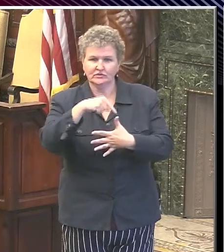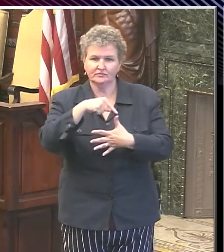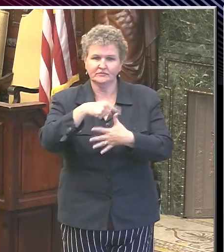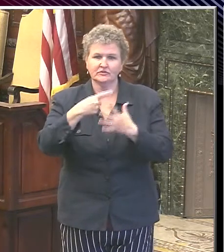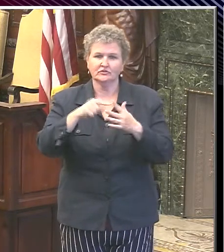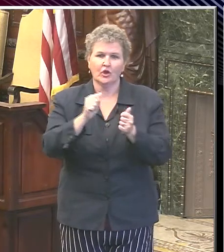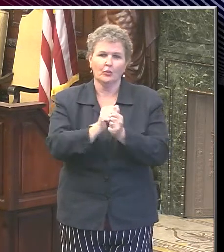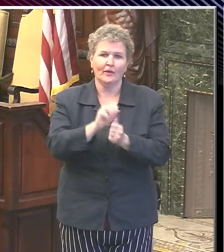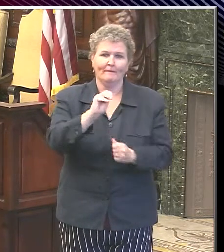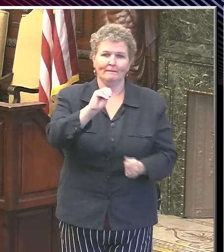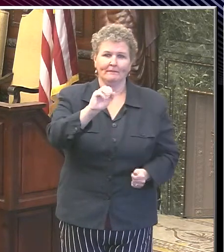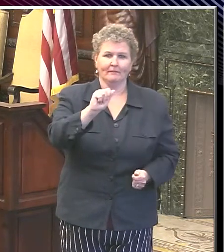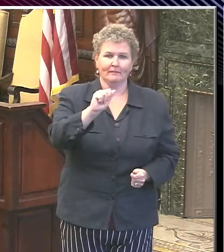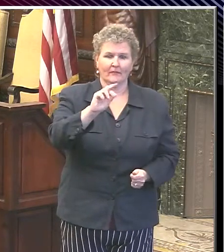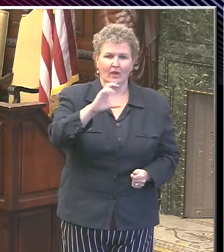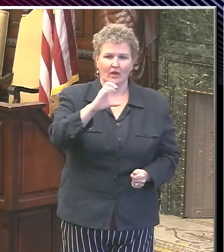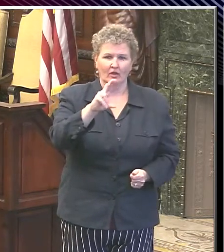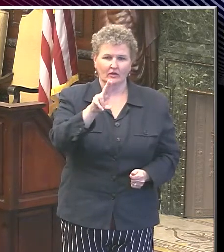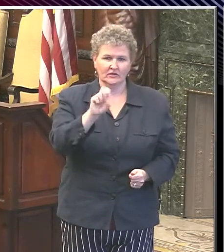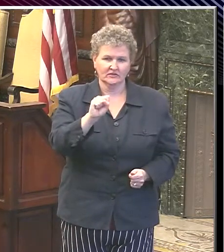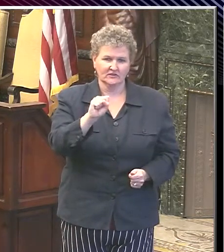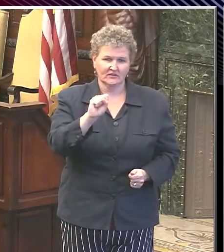Espinoza of Fox 29.